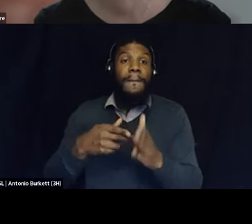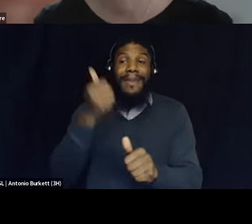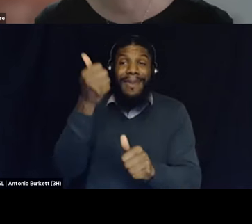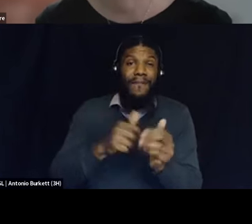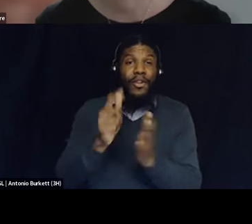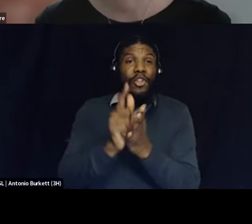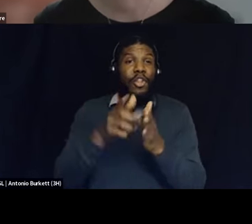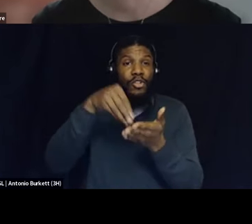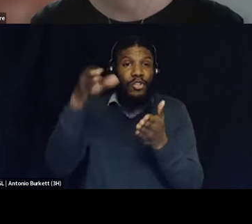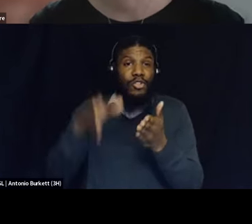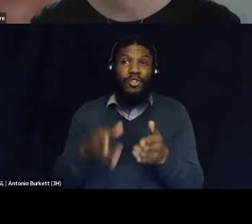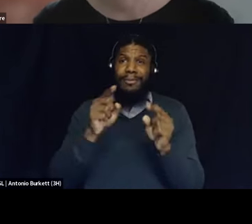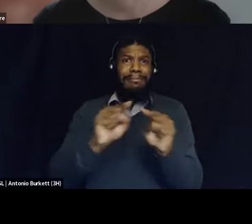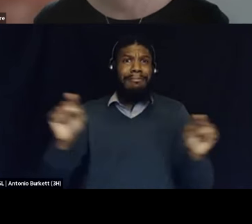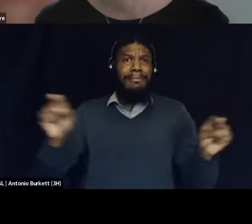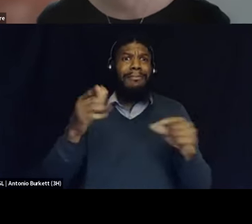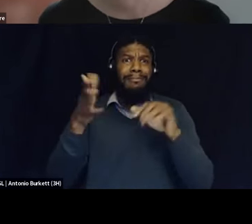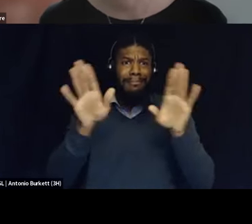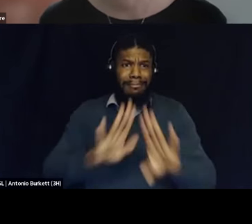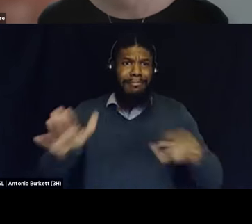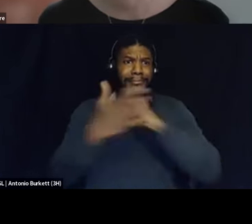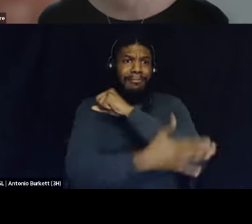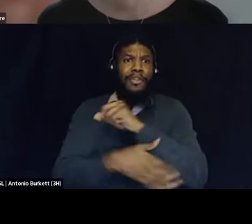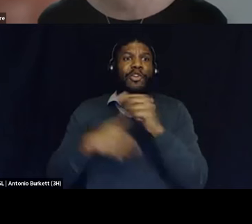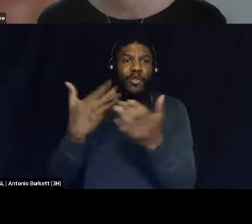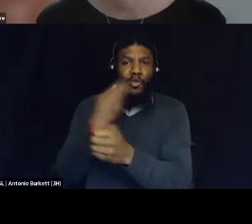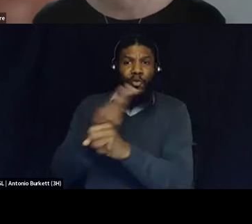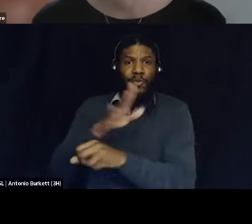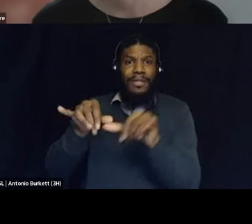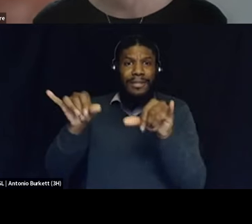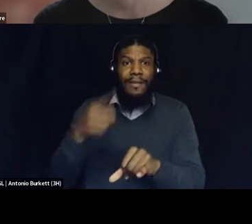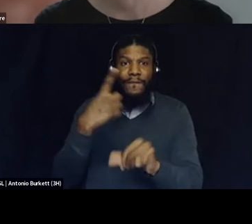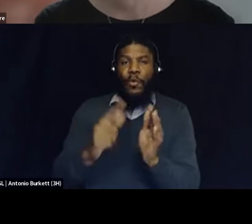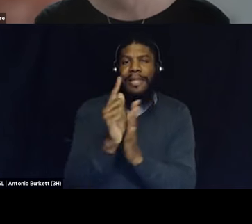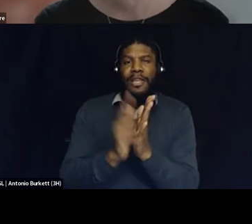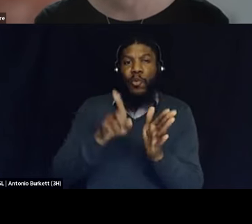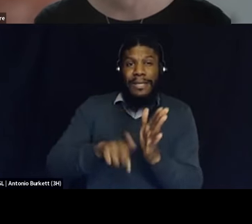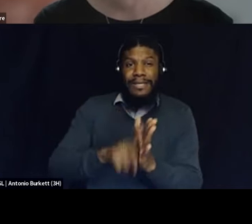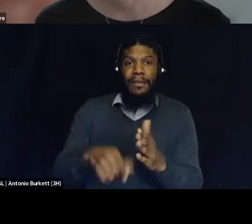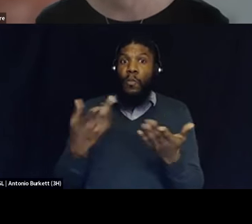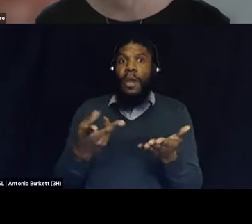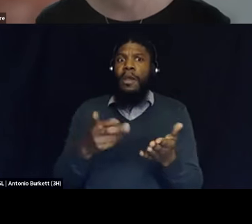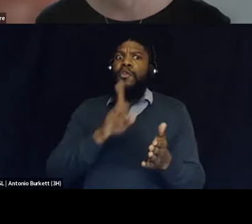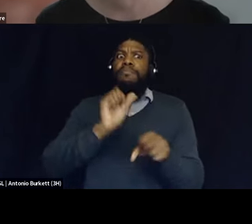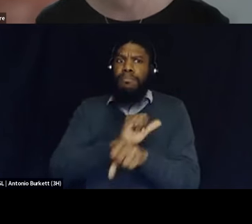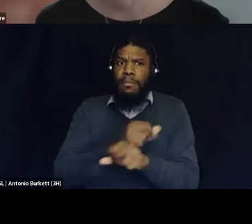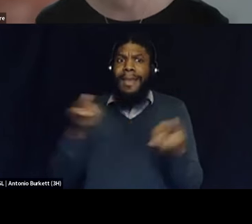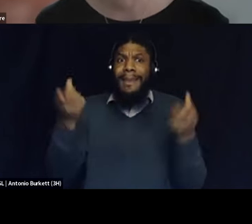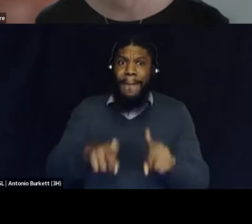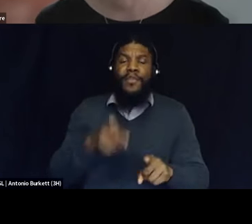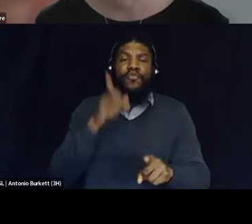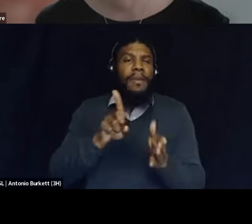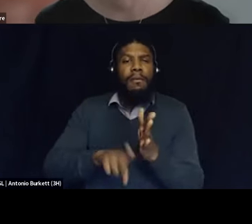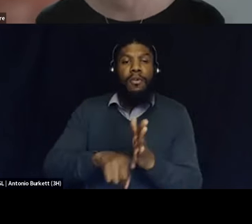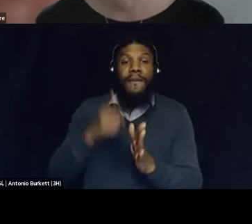use the lexus nexus platform to do legal research turns out you're going to be looking up legal research for your client but